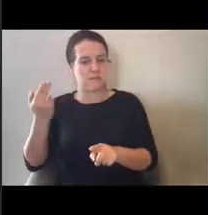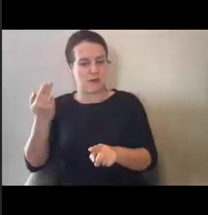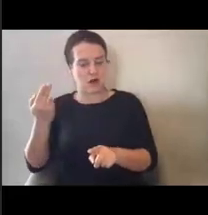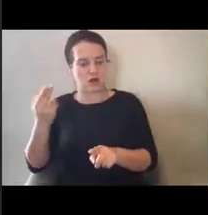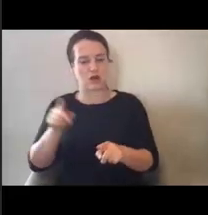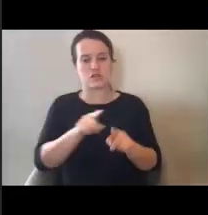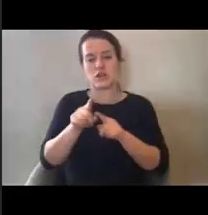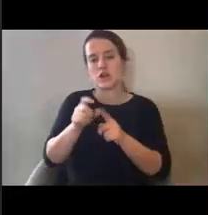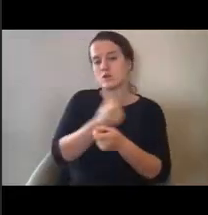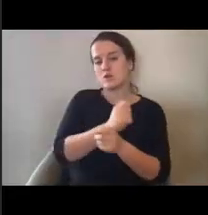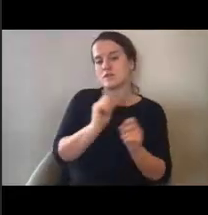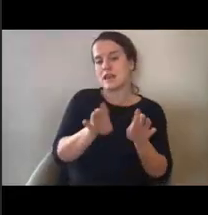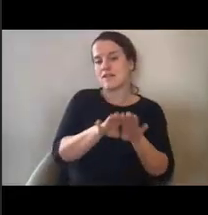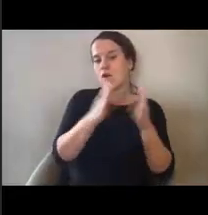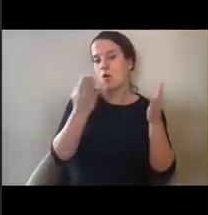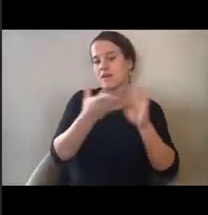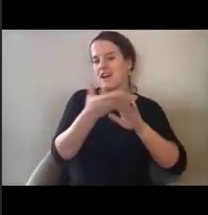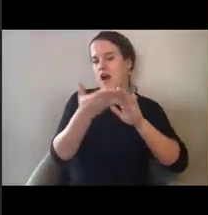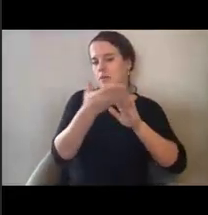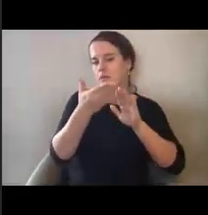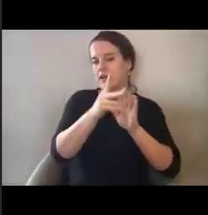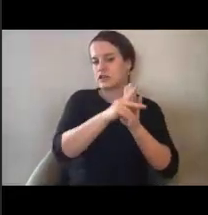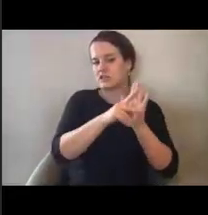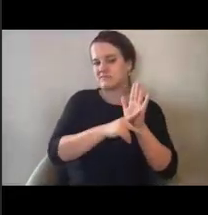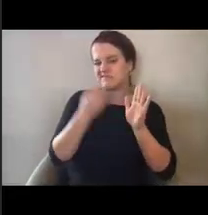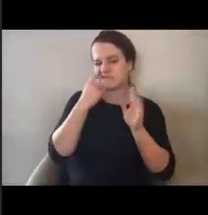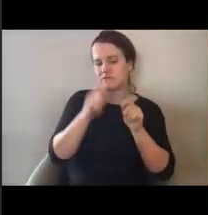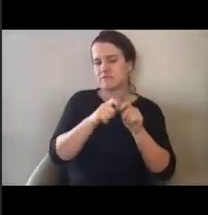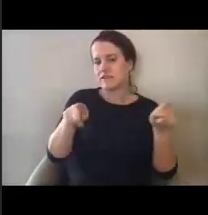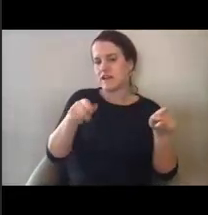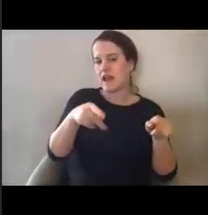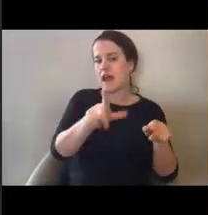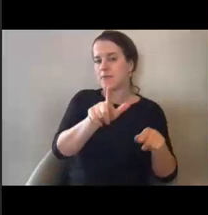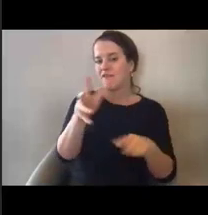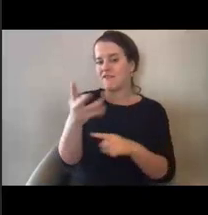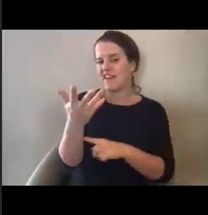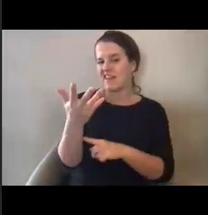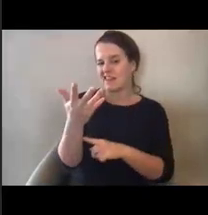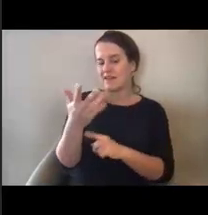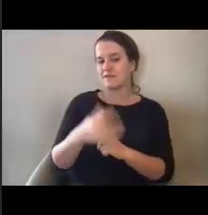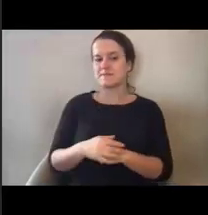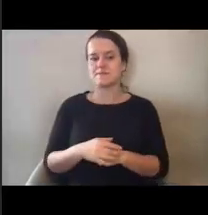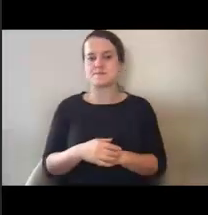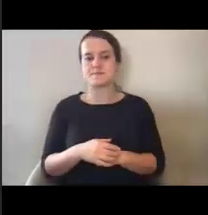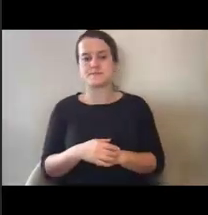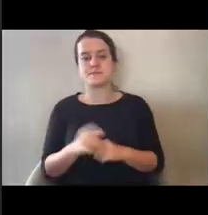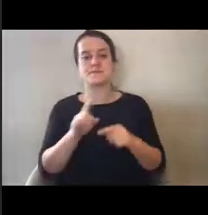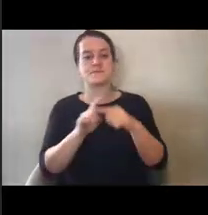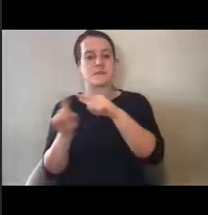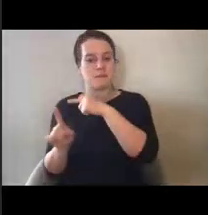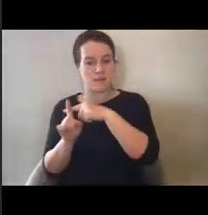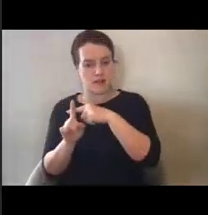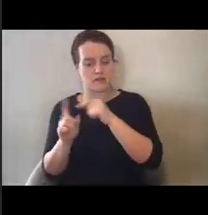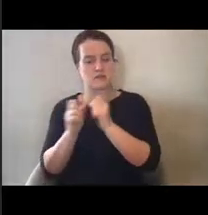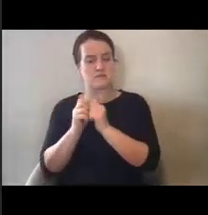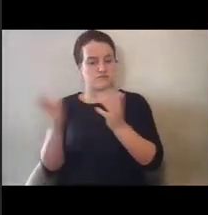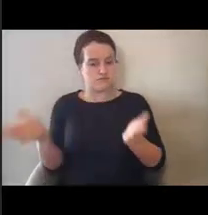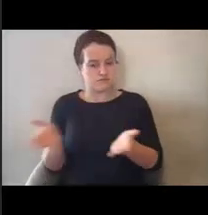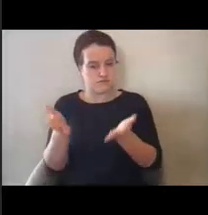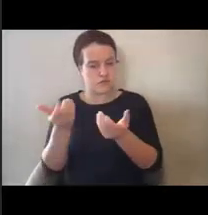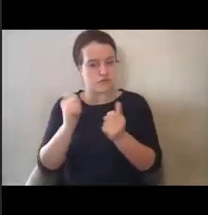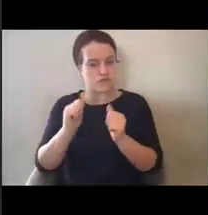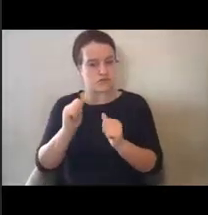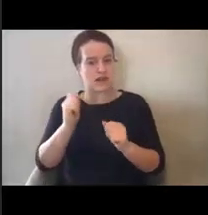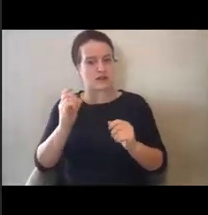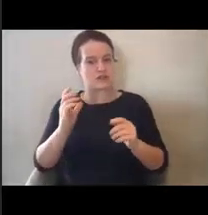Opening and Operations Policy, which we released on April 5th, as well as efforts to ensure the equitable